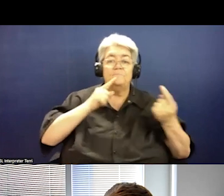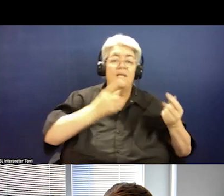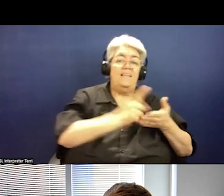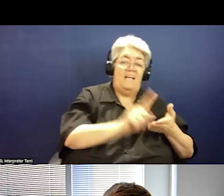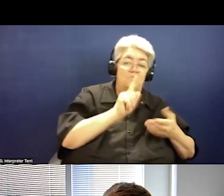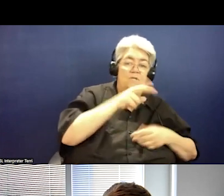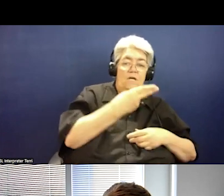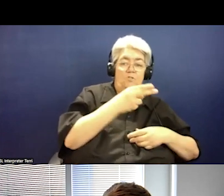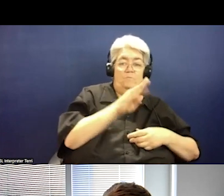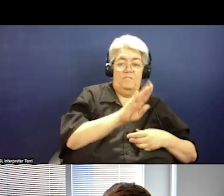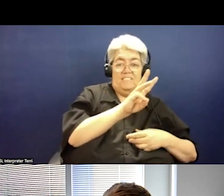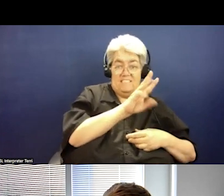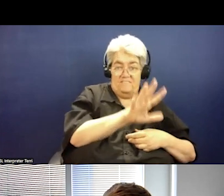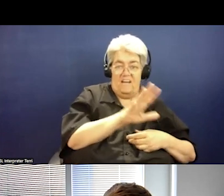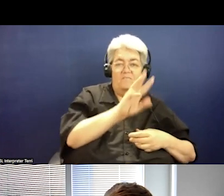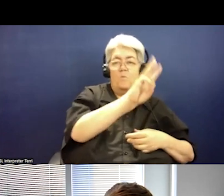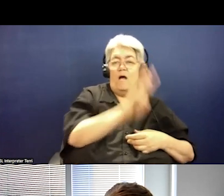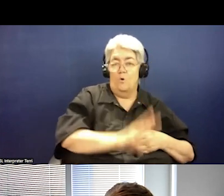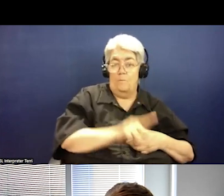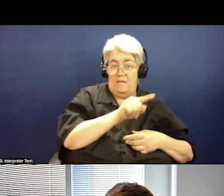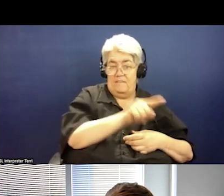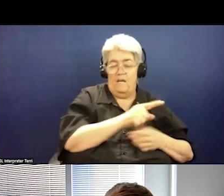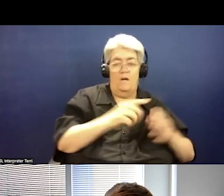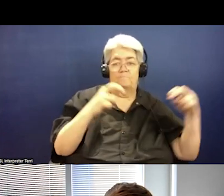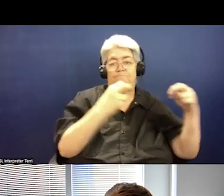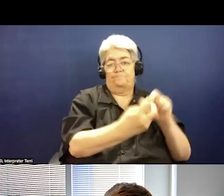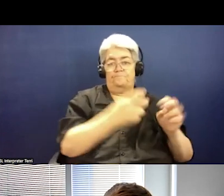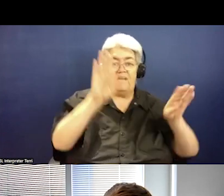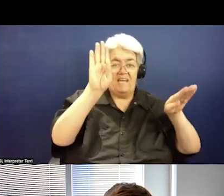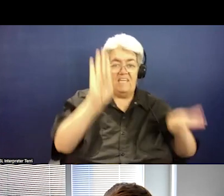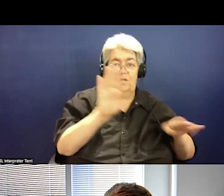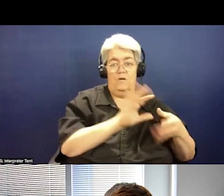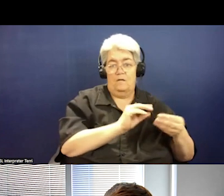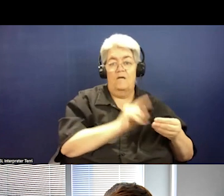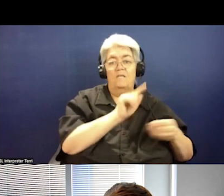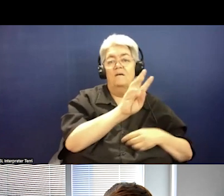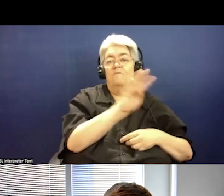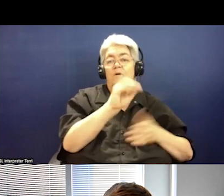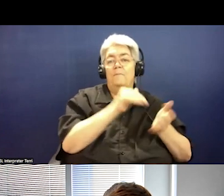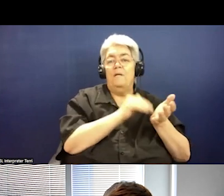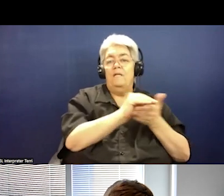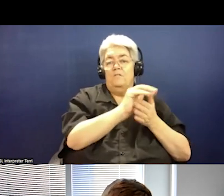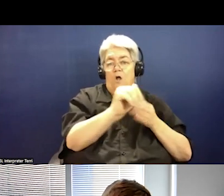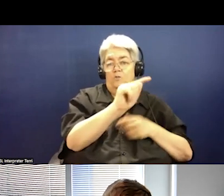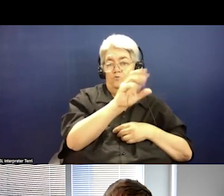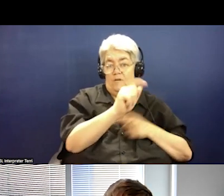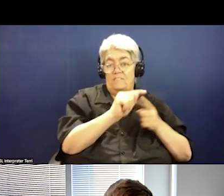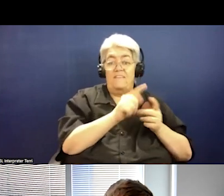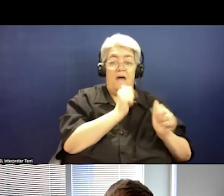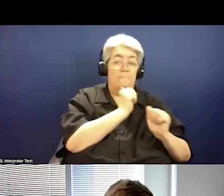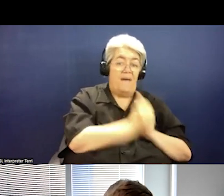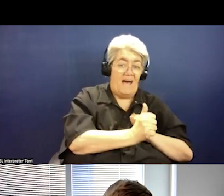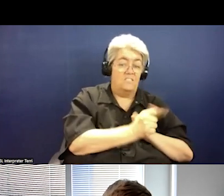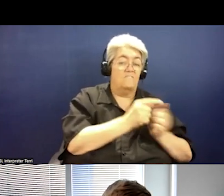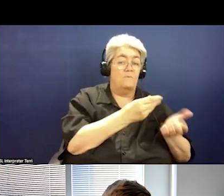65, um, which you might remember, um, also sets up a trust fund for, um, $40 million. that bill passed out of the revenue committee.